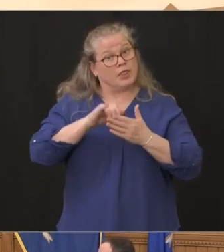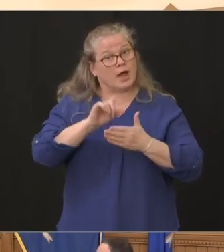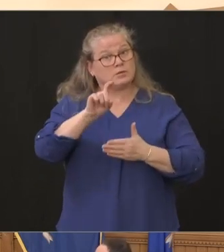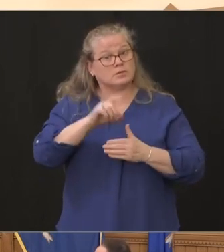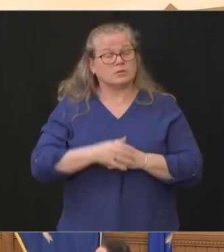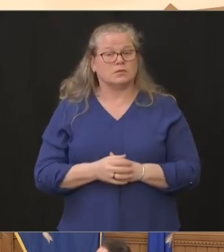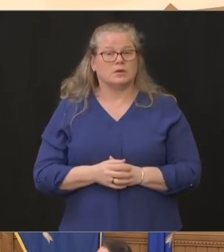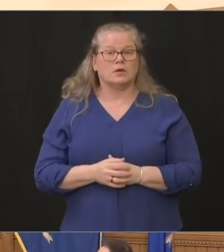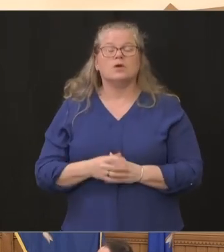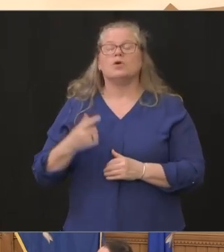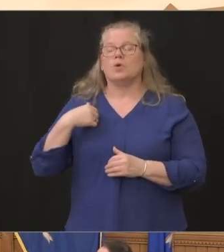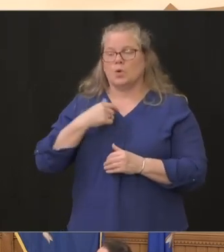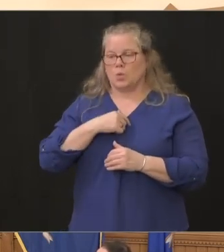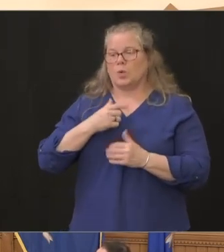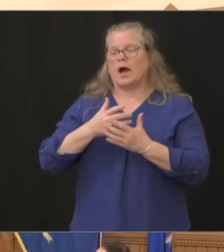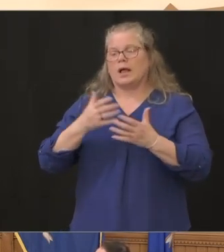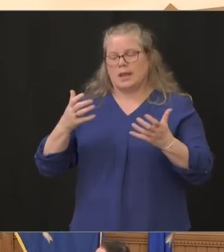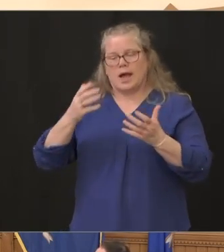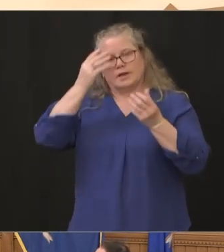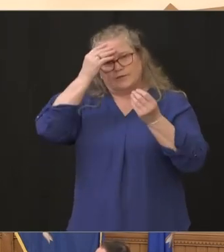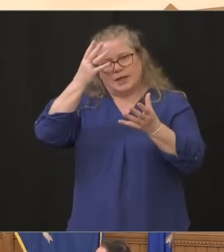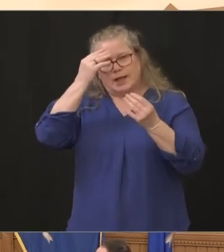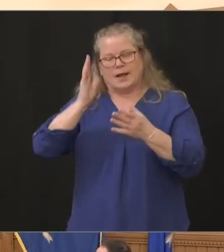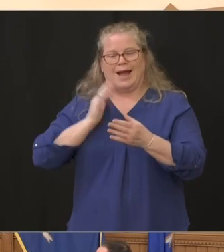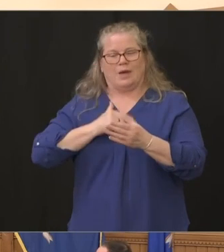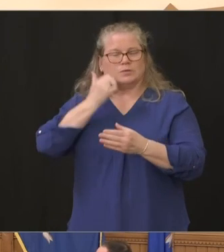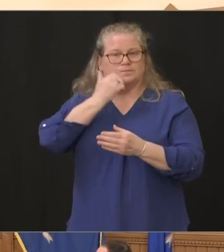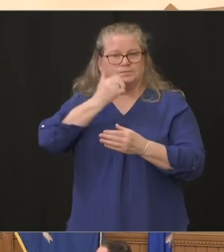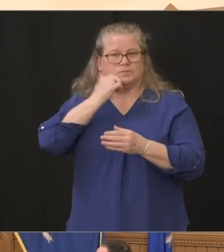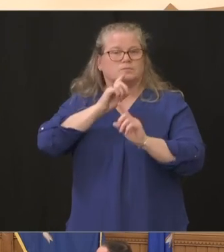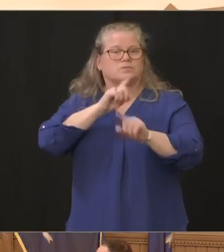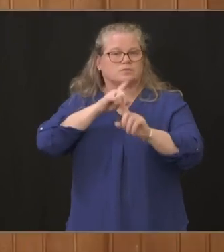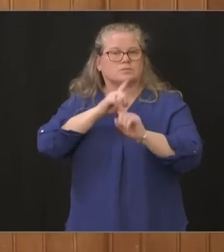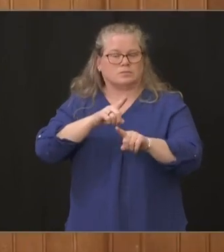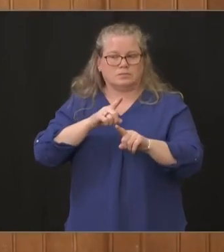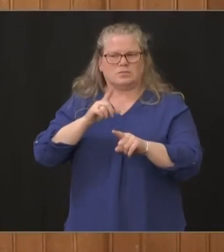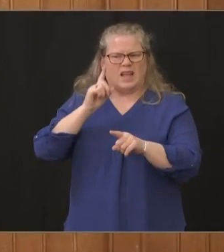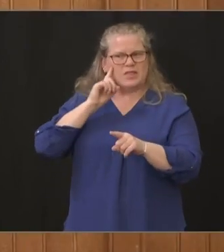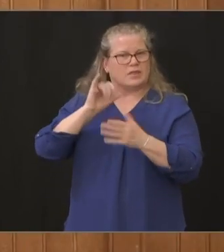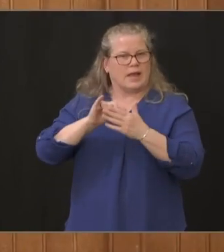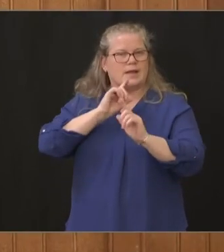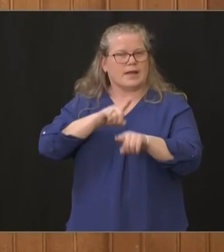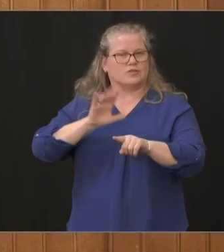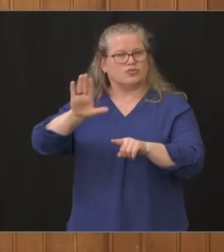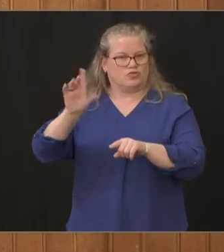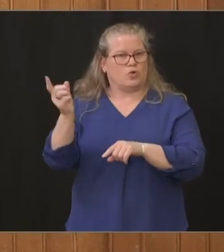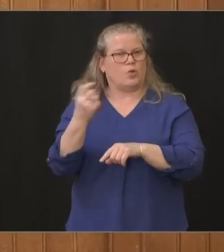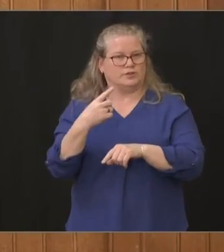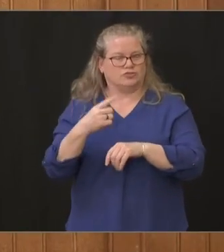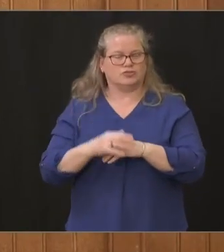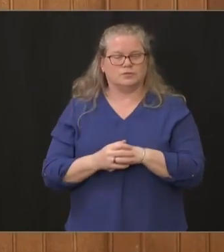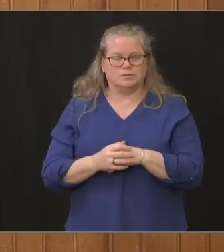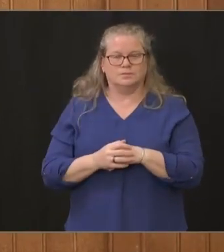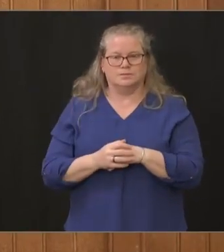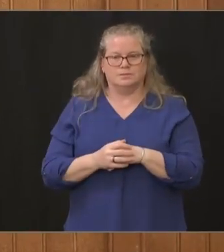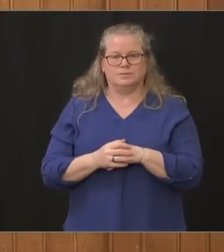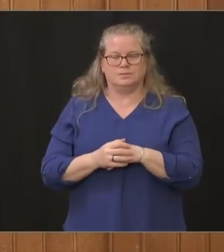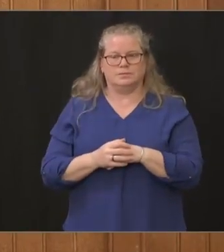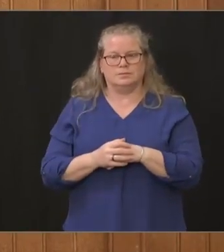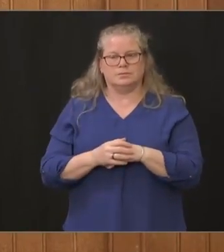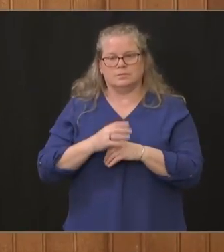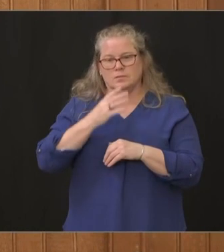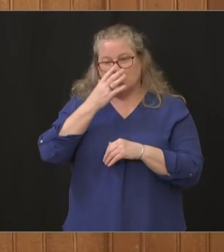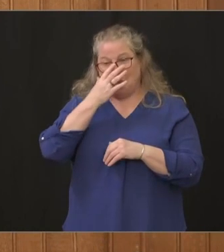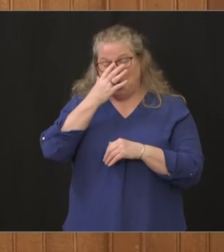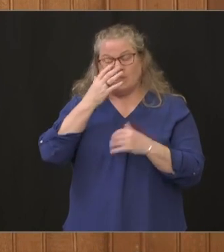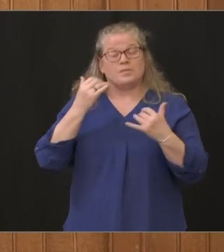provide um a lot of data in our daily reporting that i think answers your question chris um i think we've actually enhanced the